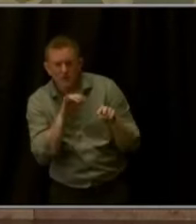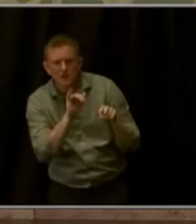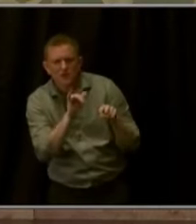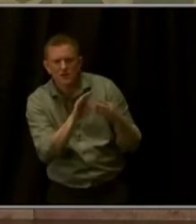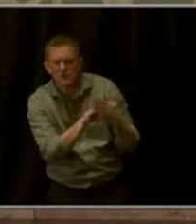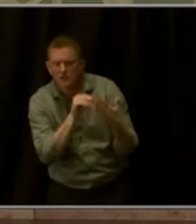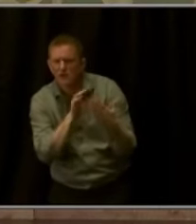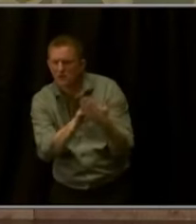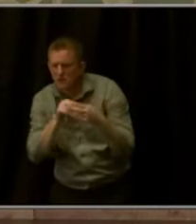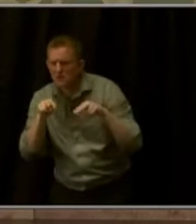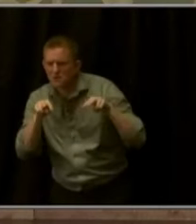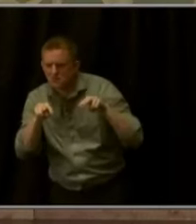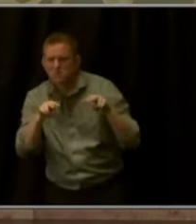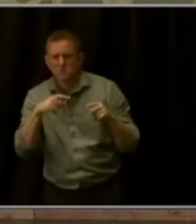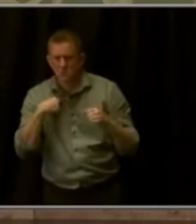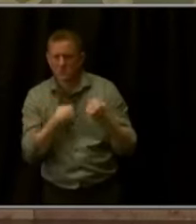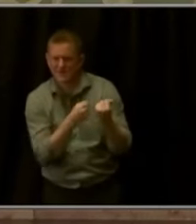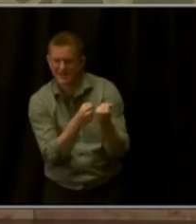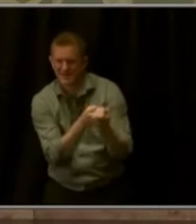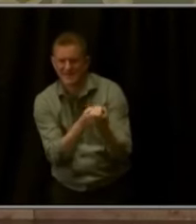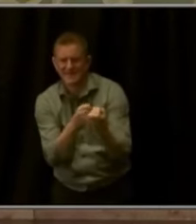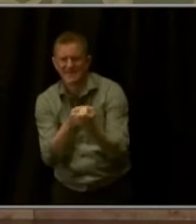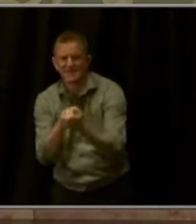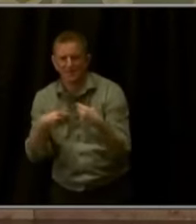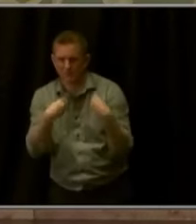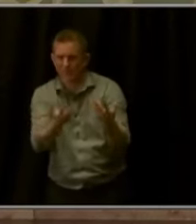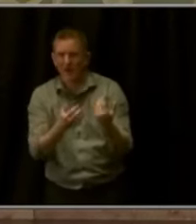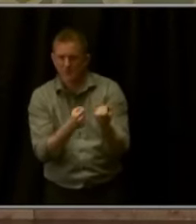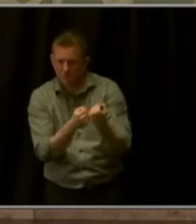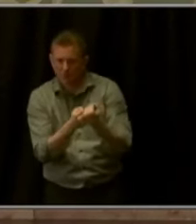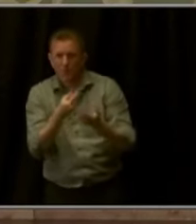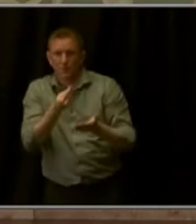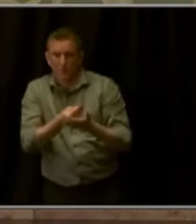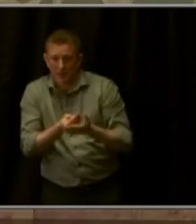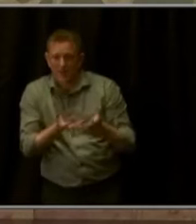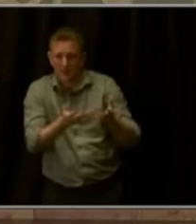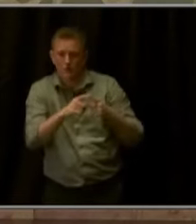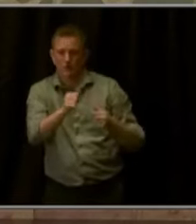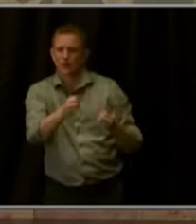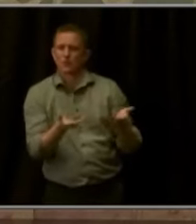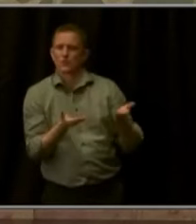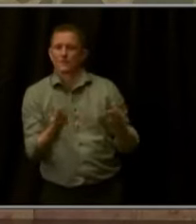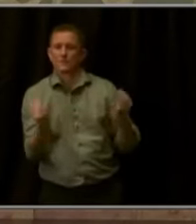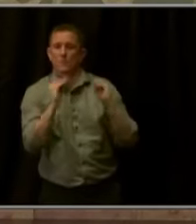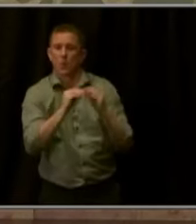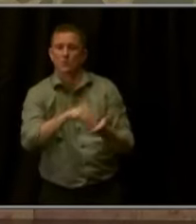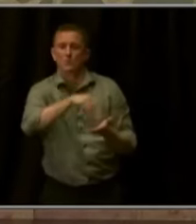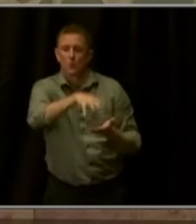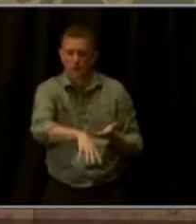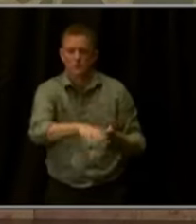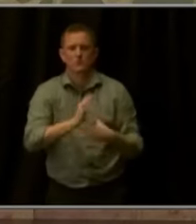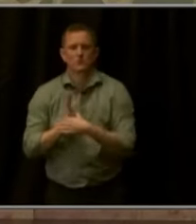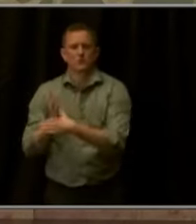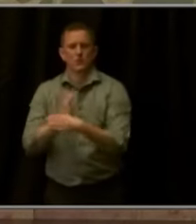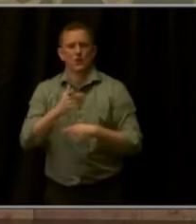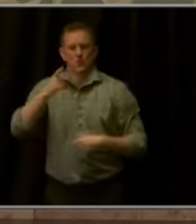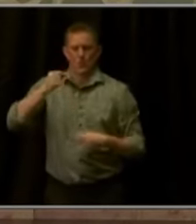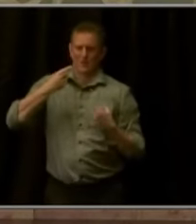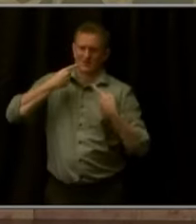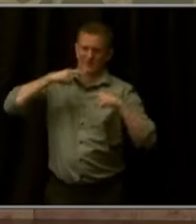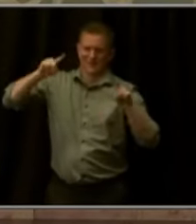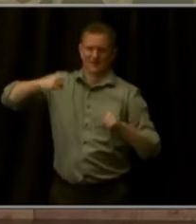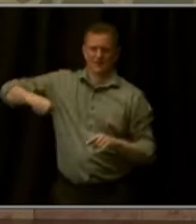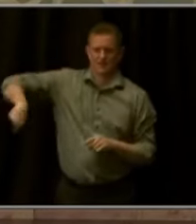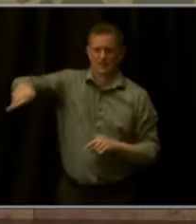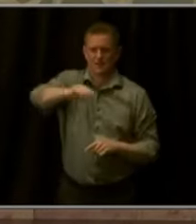support and funding they need to serve even more students and share their successes. So please join me in welcoming